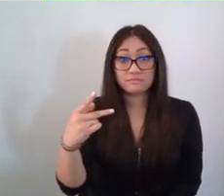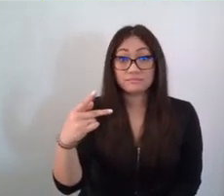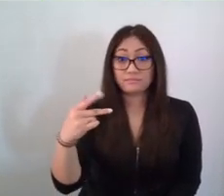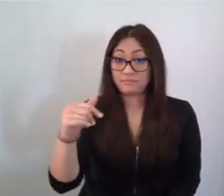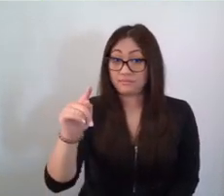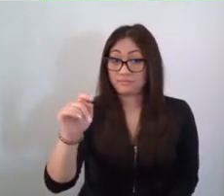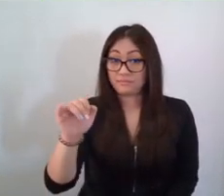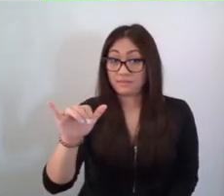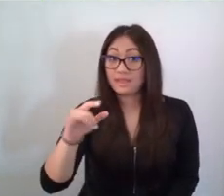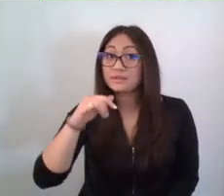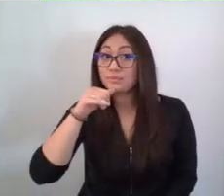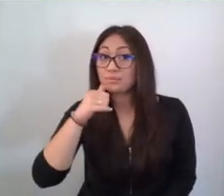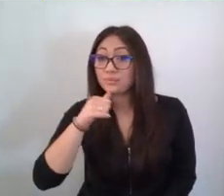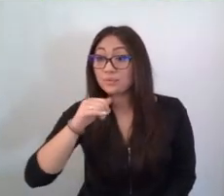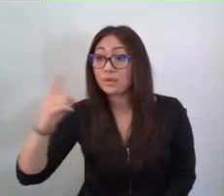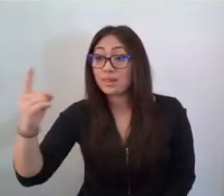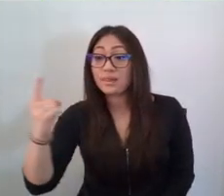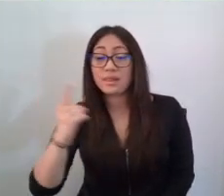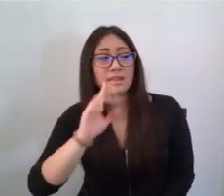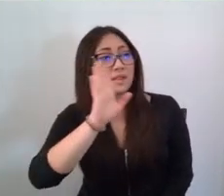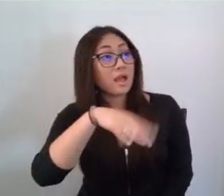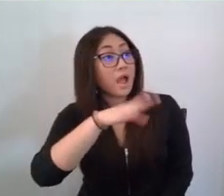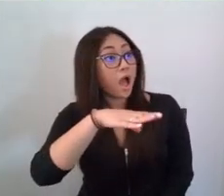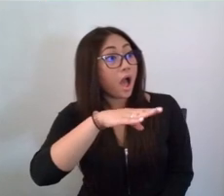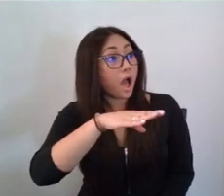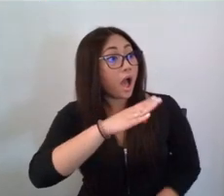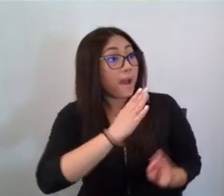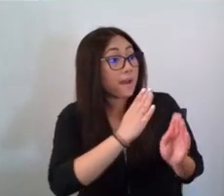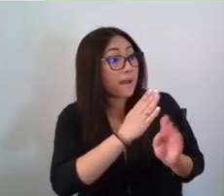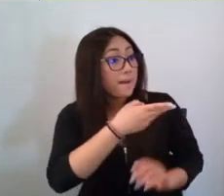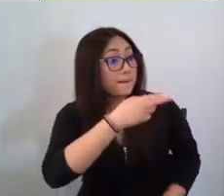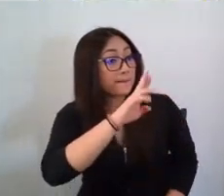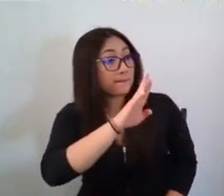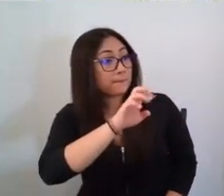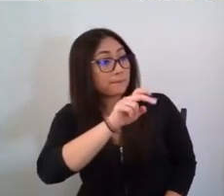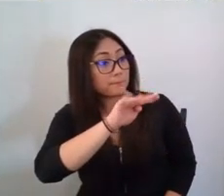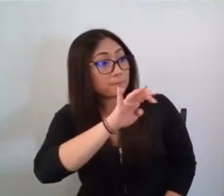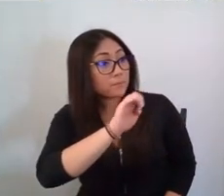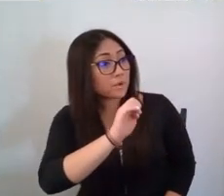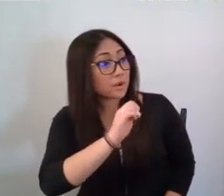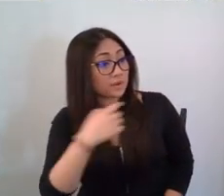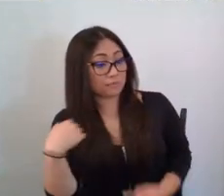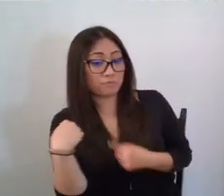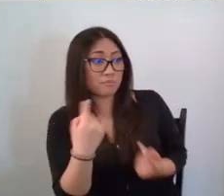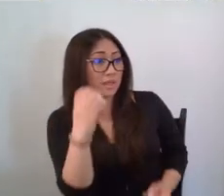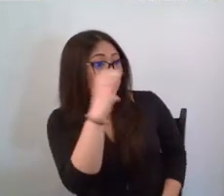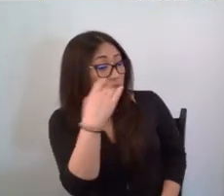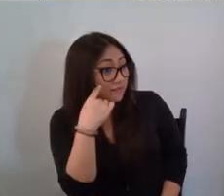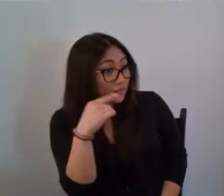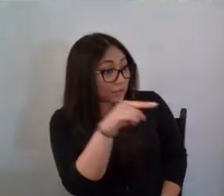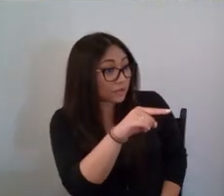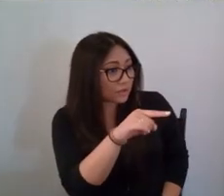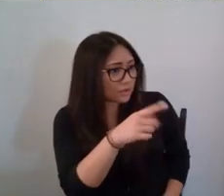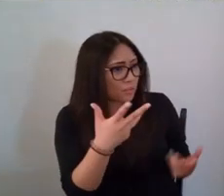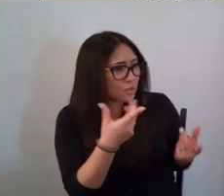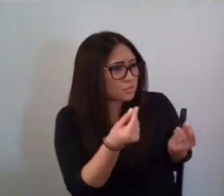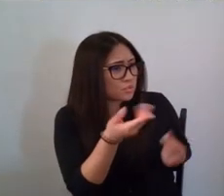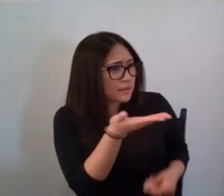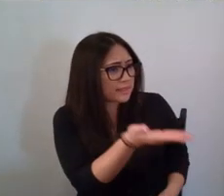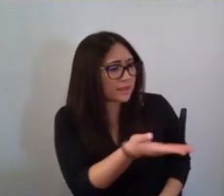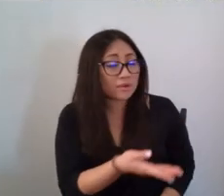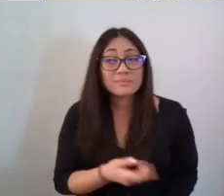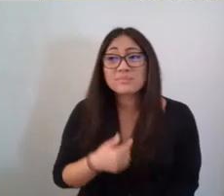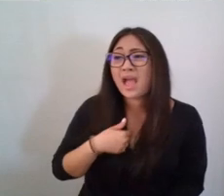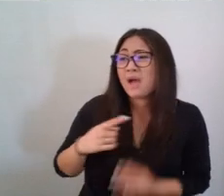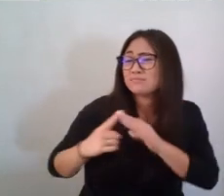Bernie, we've been looking all over for you. Whatever are you doing down there? Oh, I was running away so I